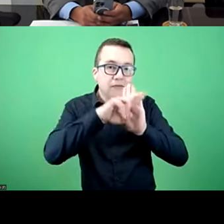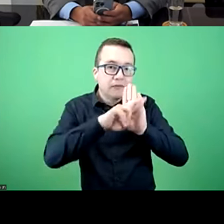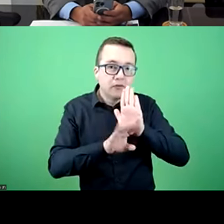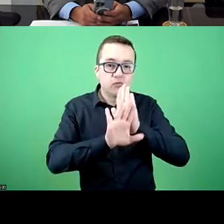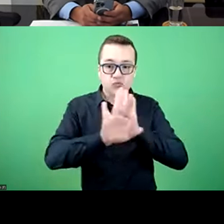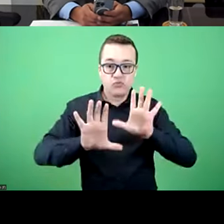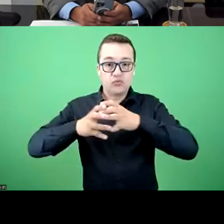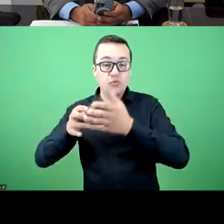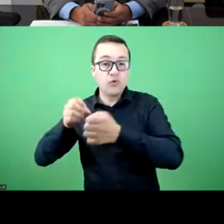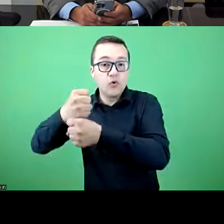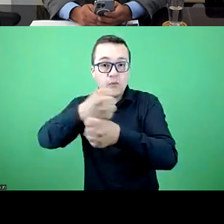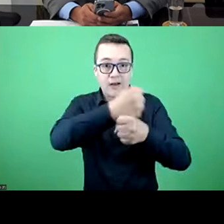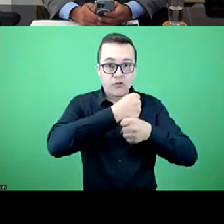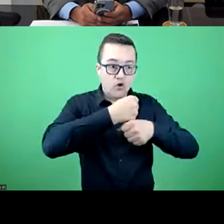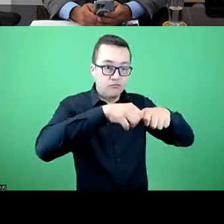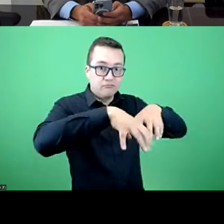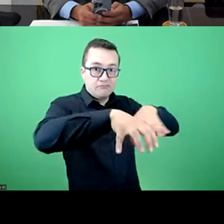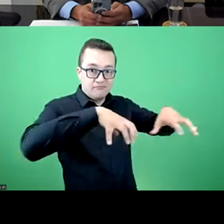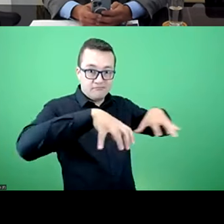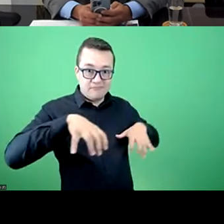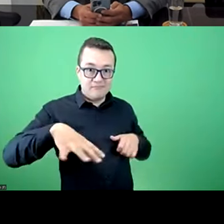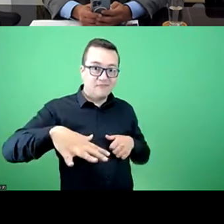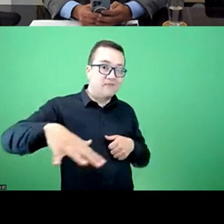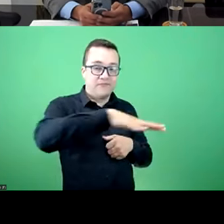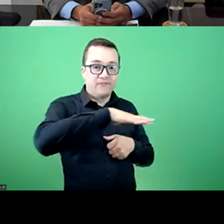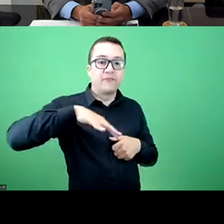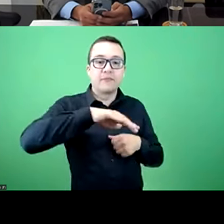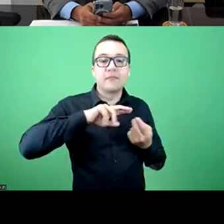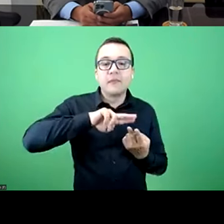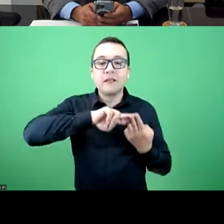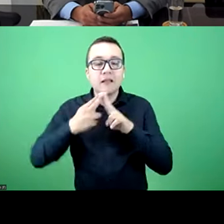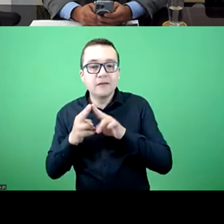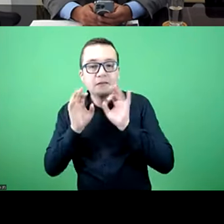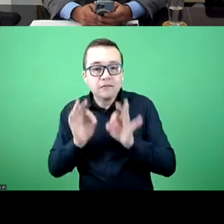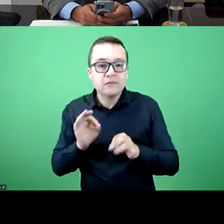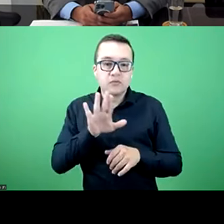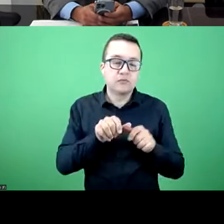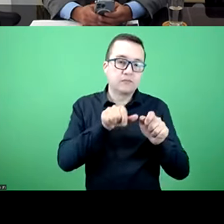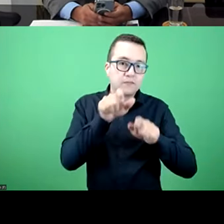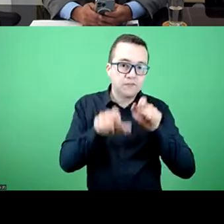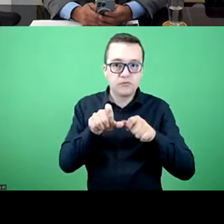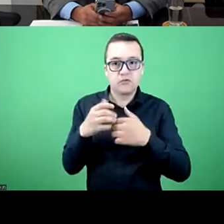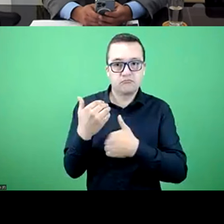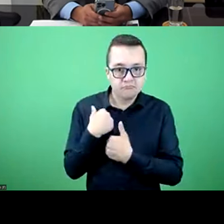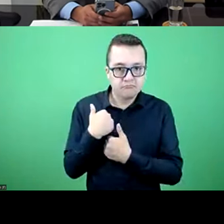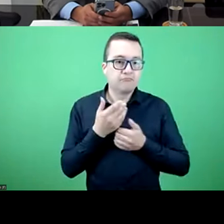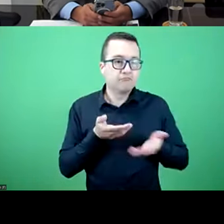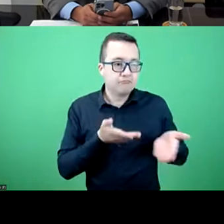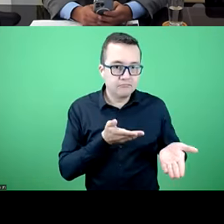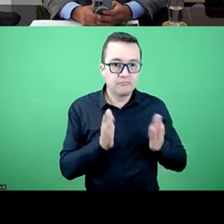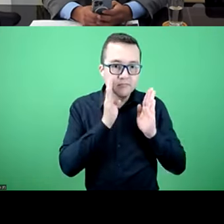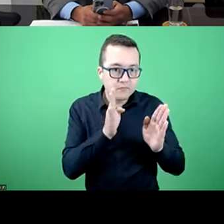meeting their healthcare needs. So our agency regulates the private health